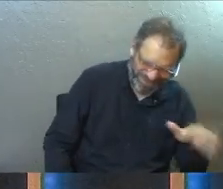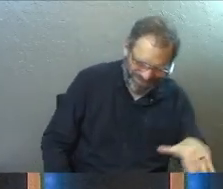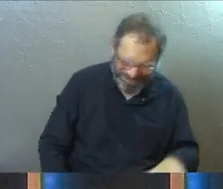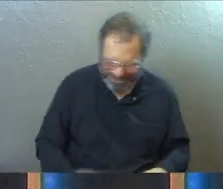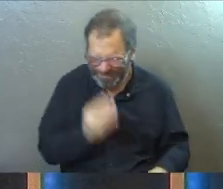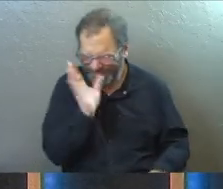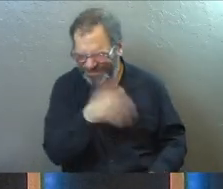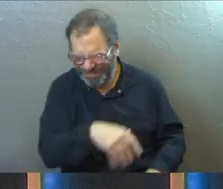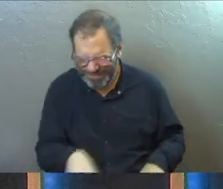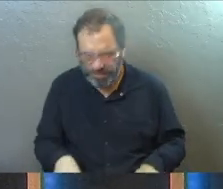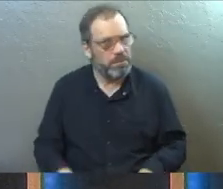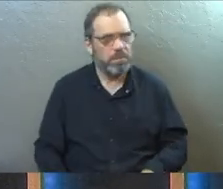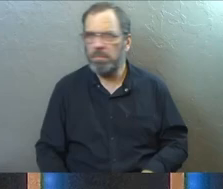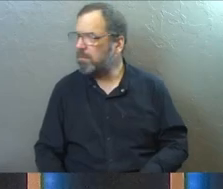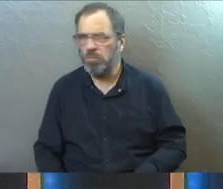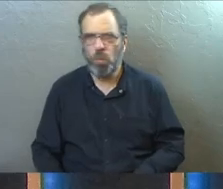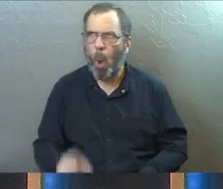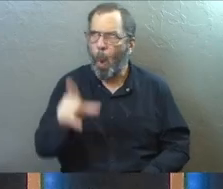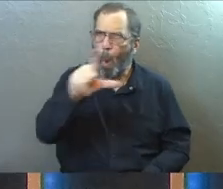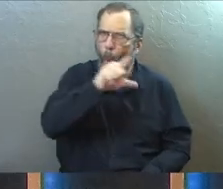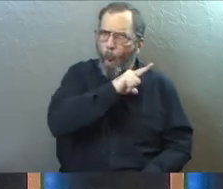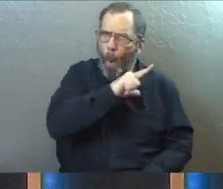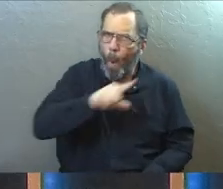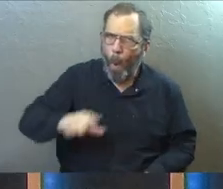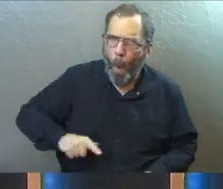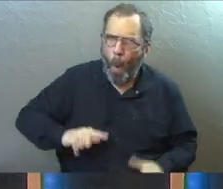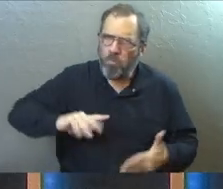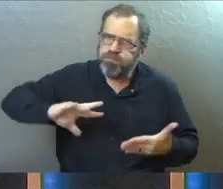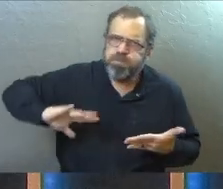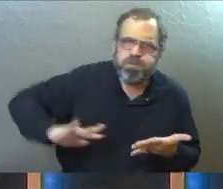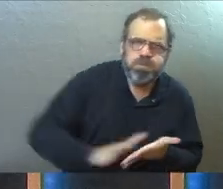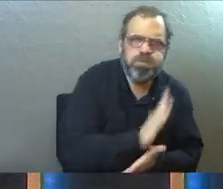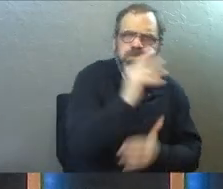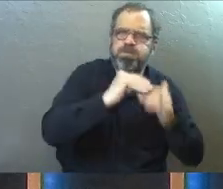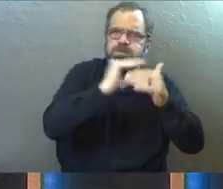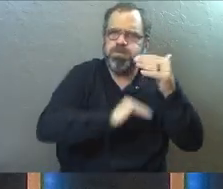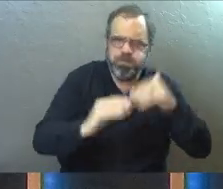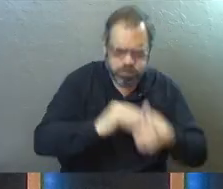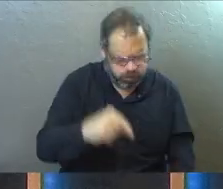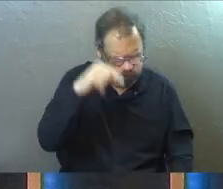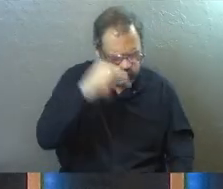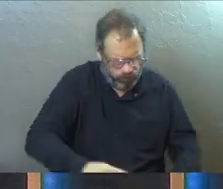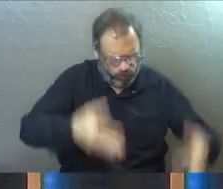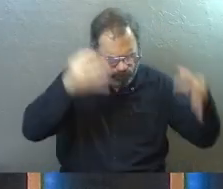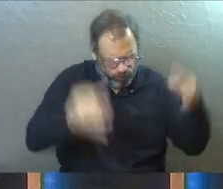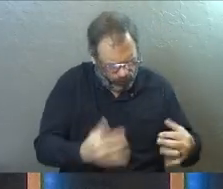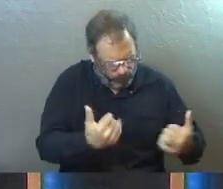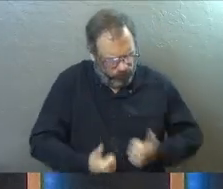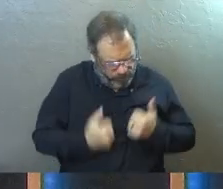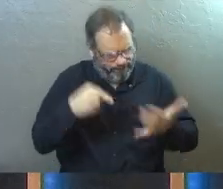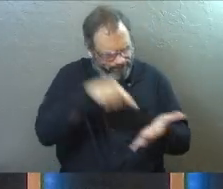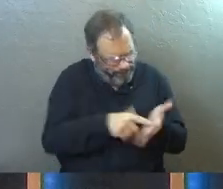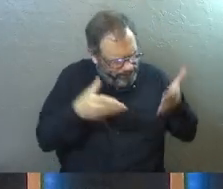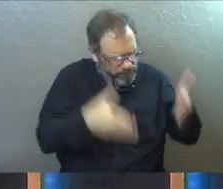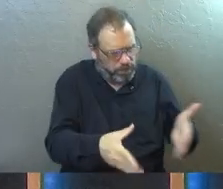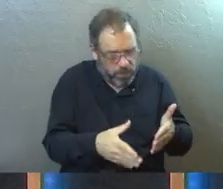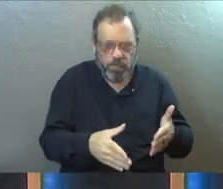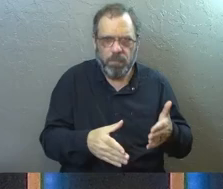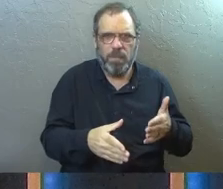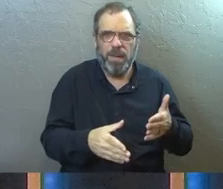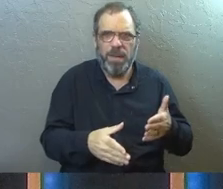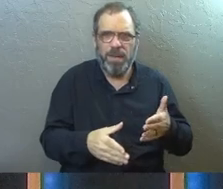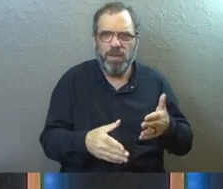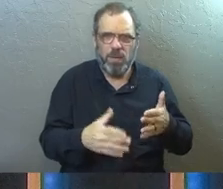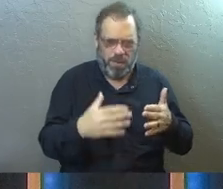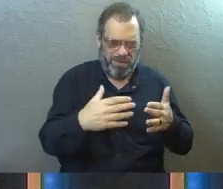says, no big deal. He's the Lord of glory who has said, this is how I've called you to live. And so you